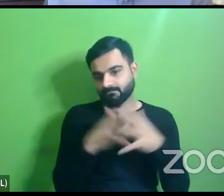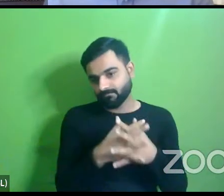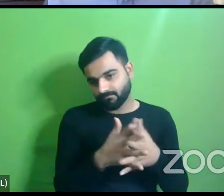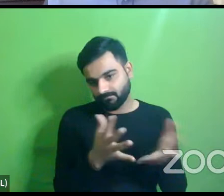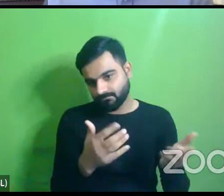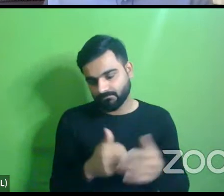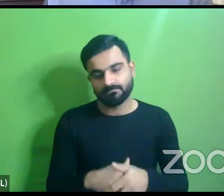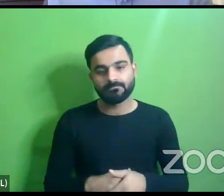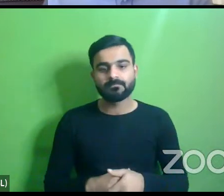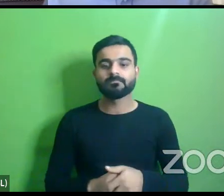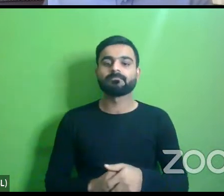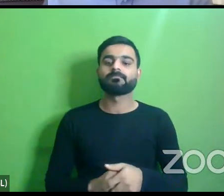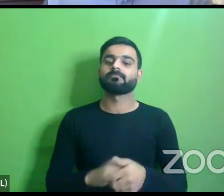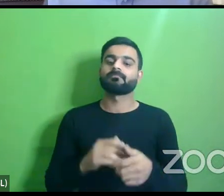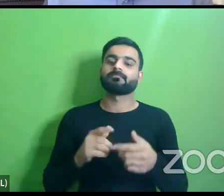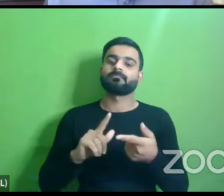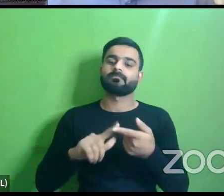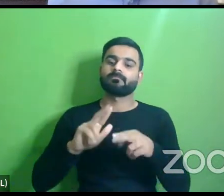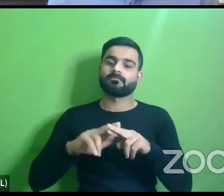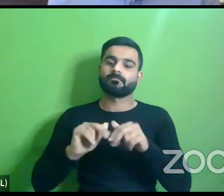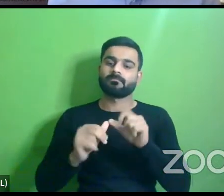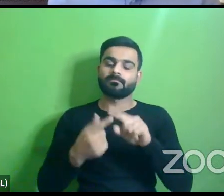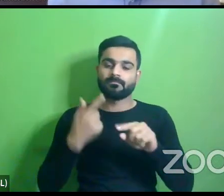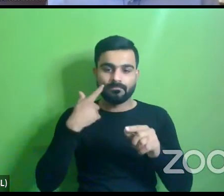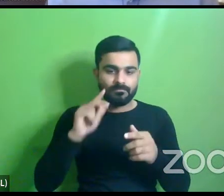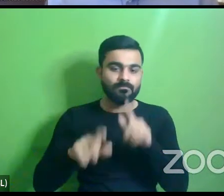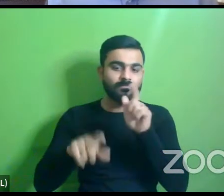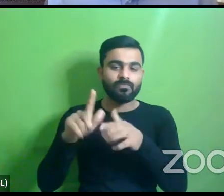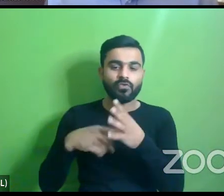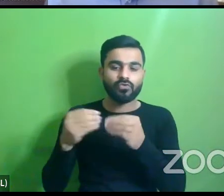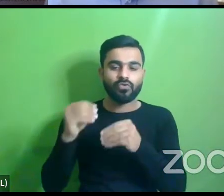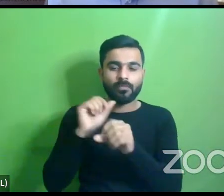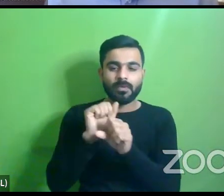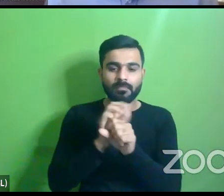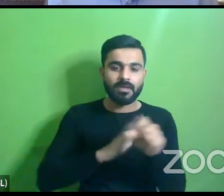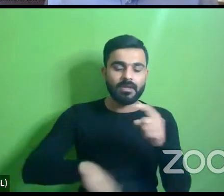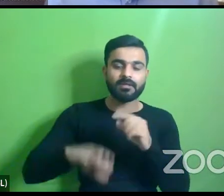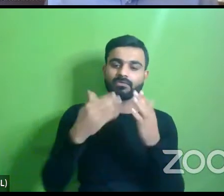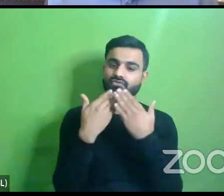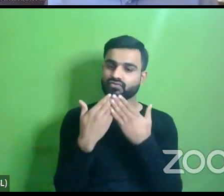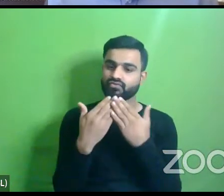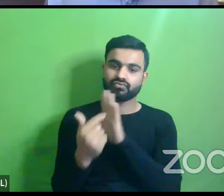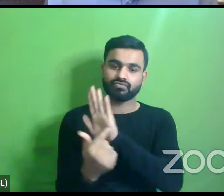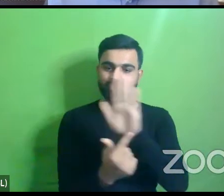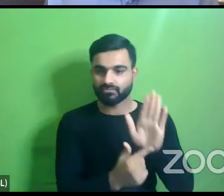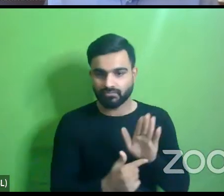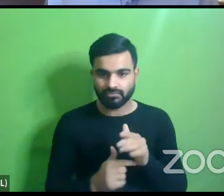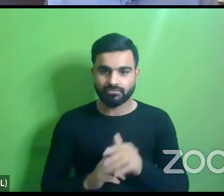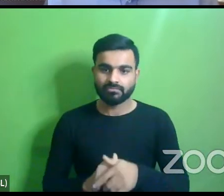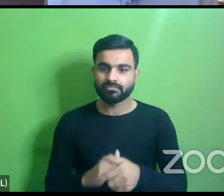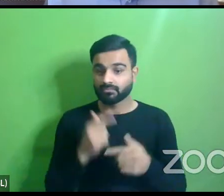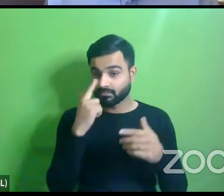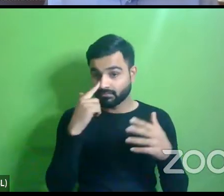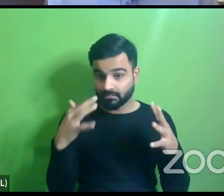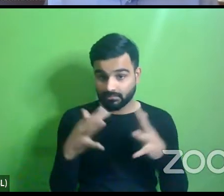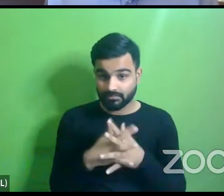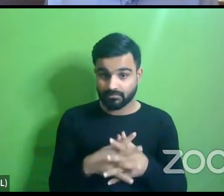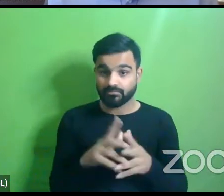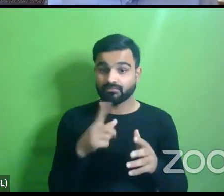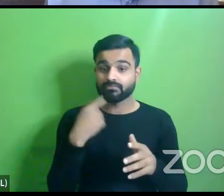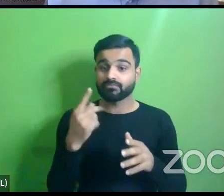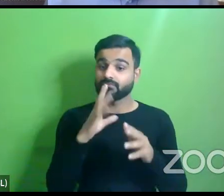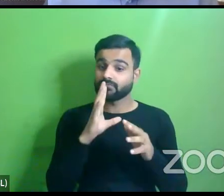affects their pattern of employment there are also studies which show that uh women who are generally